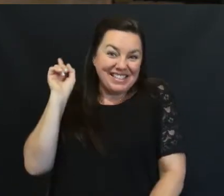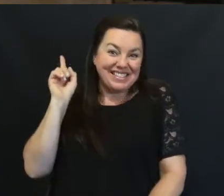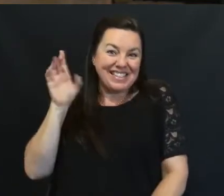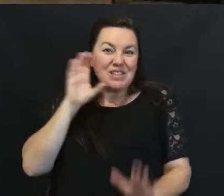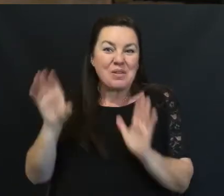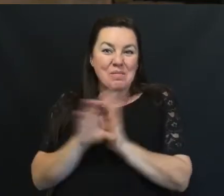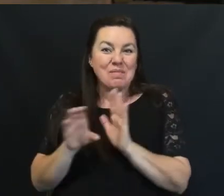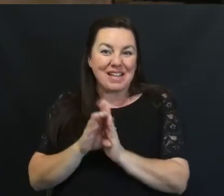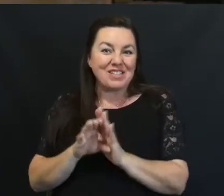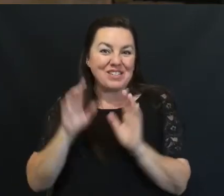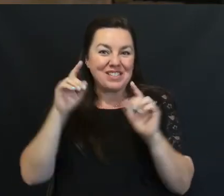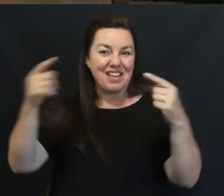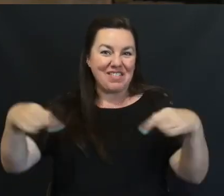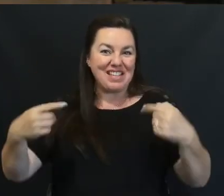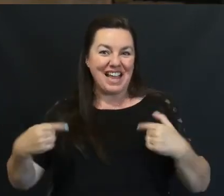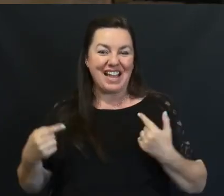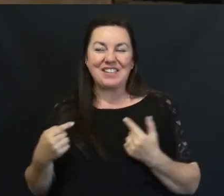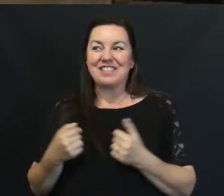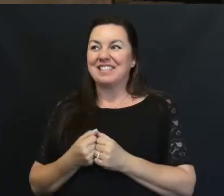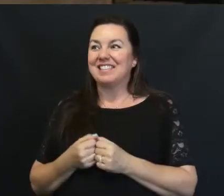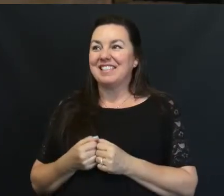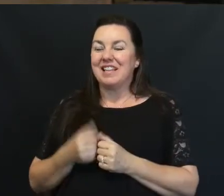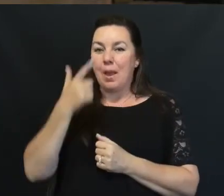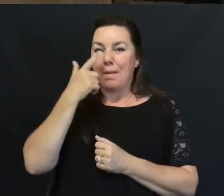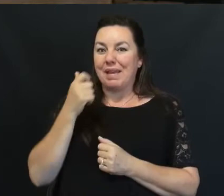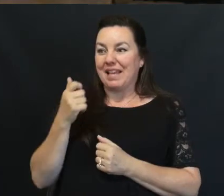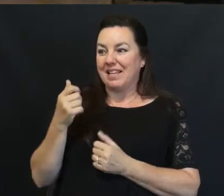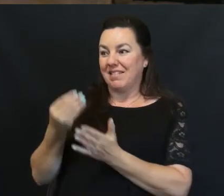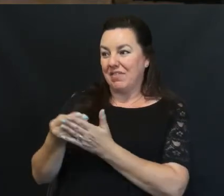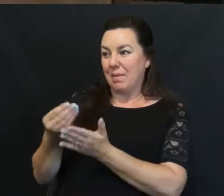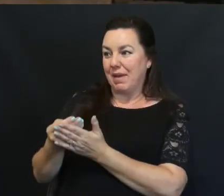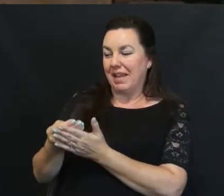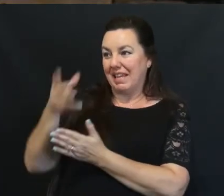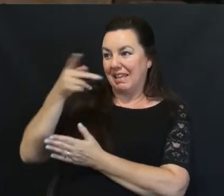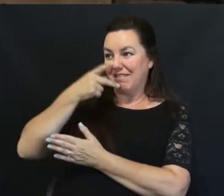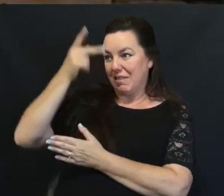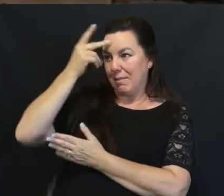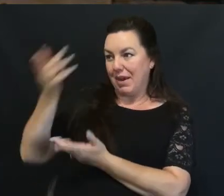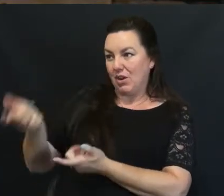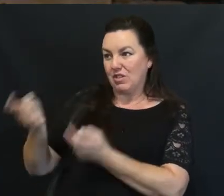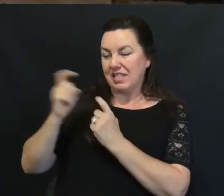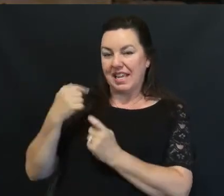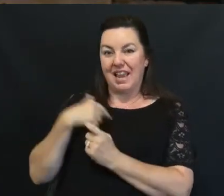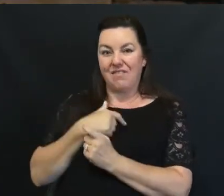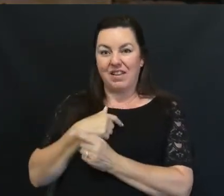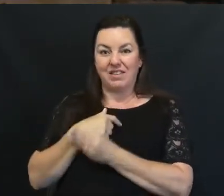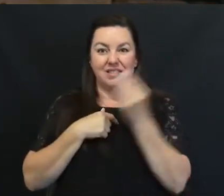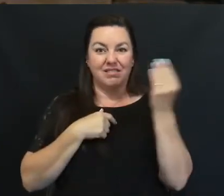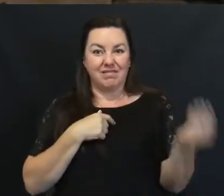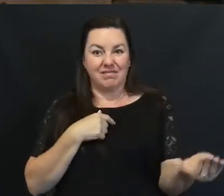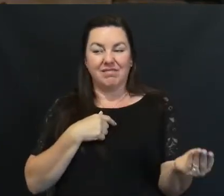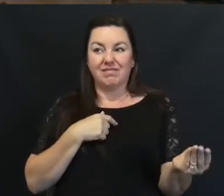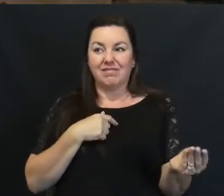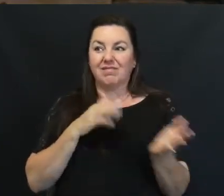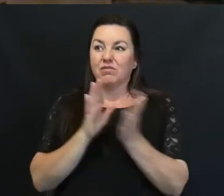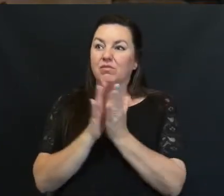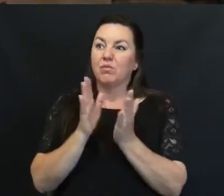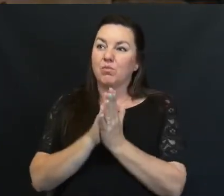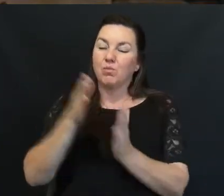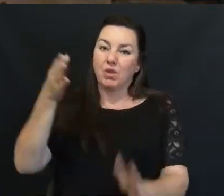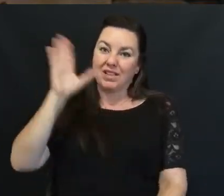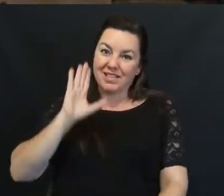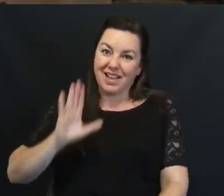to provide Due to the financial gift That his parents left us So praise God